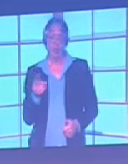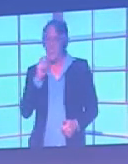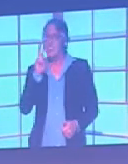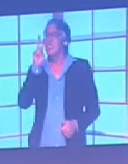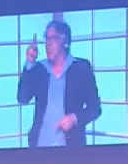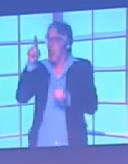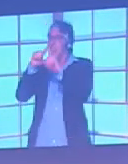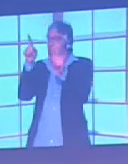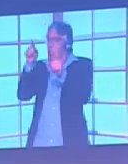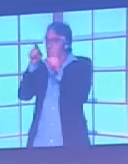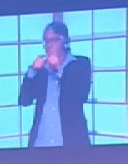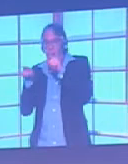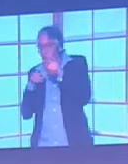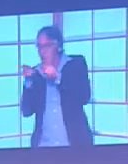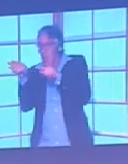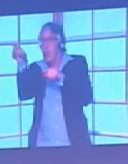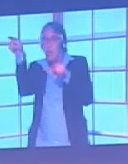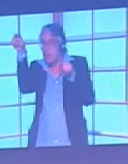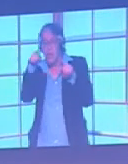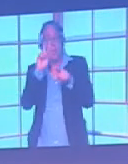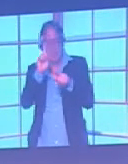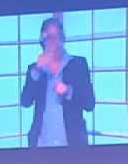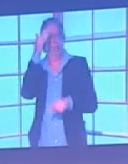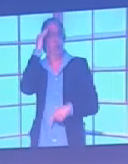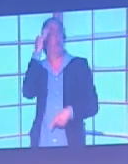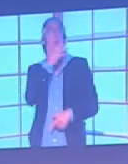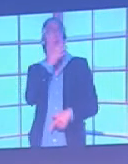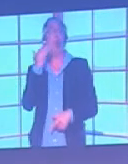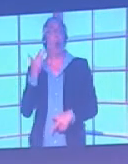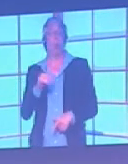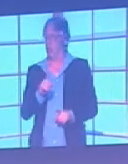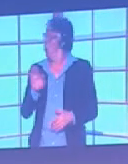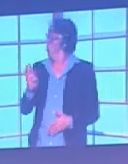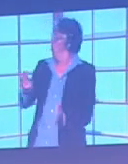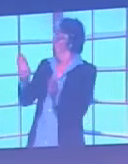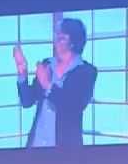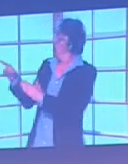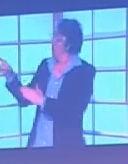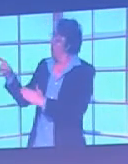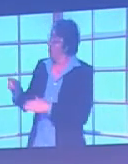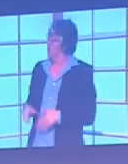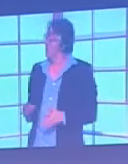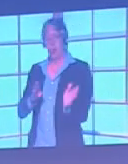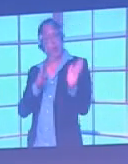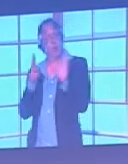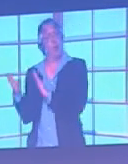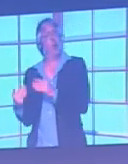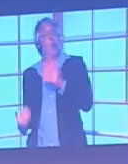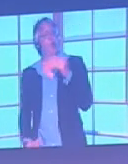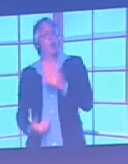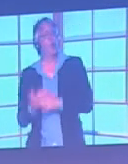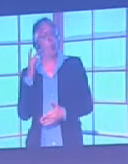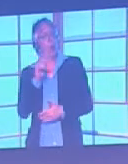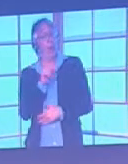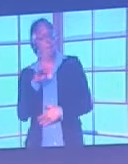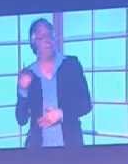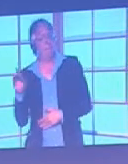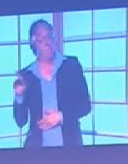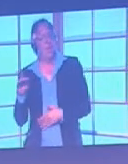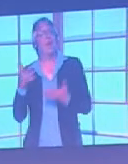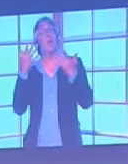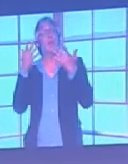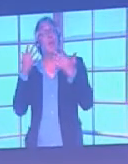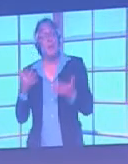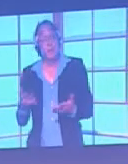difference between the lines by colour. But on the right is a new app, which makes the London Underground accessible by